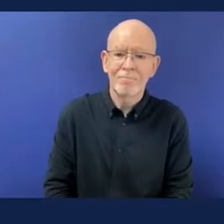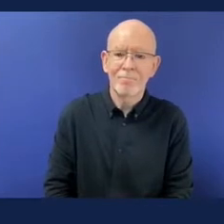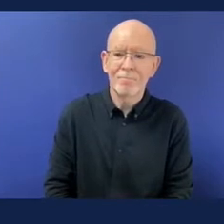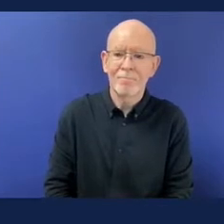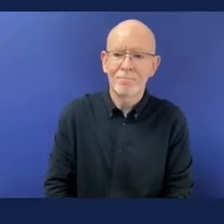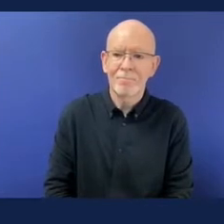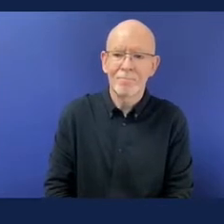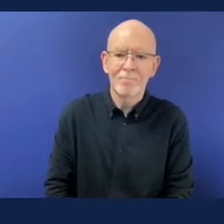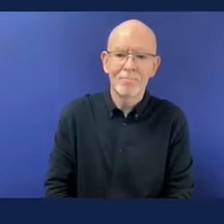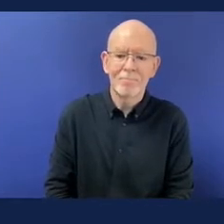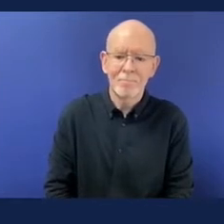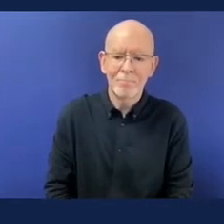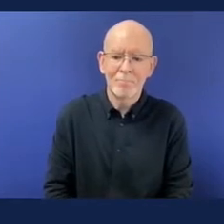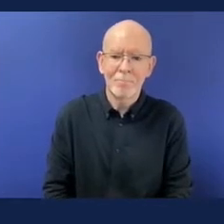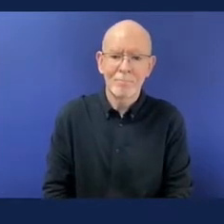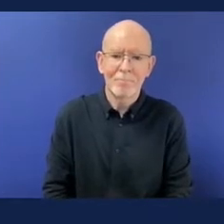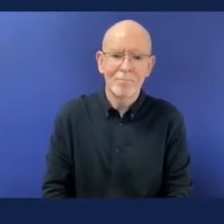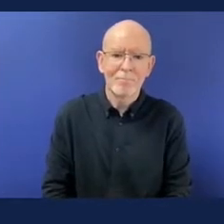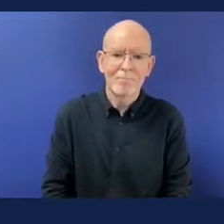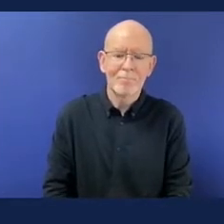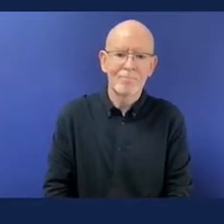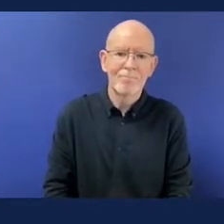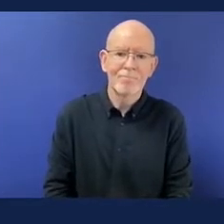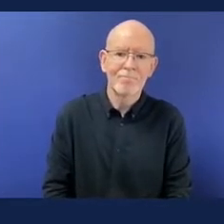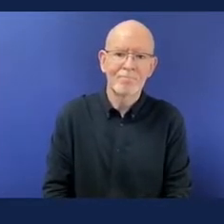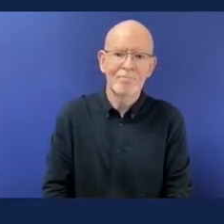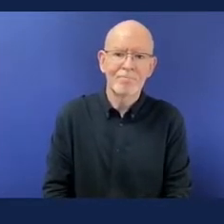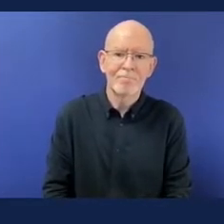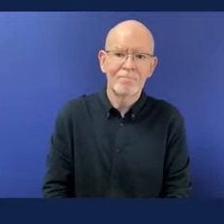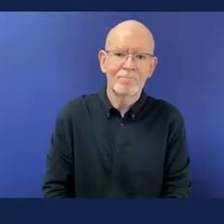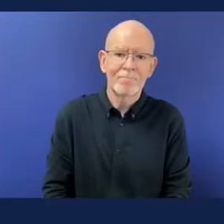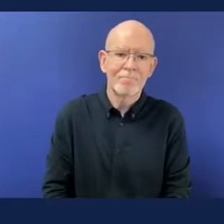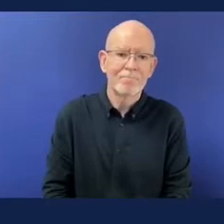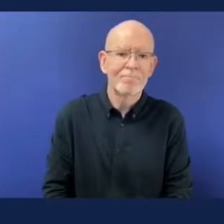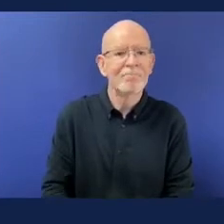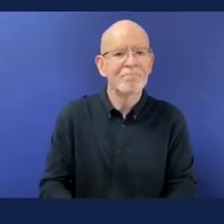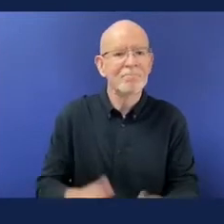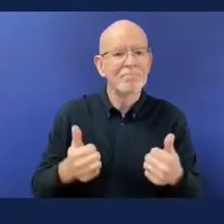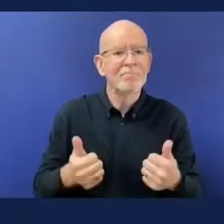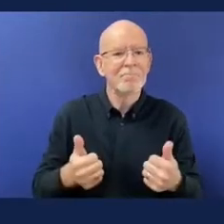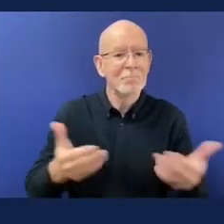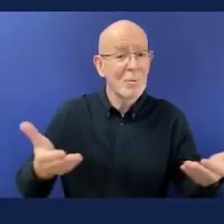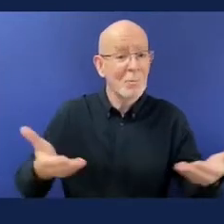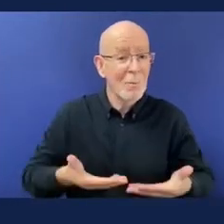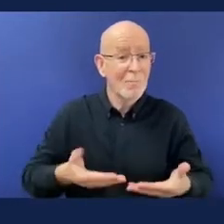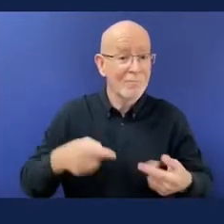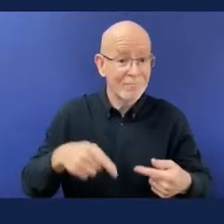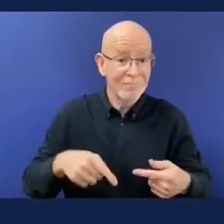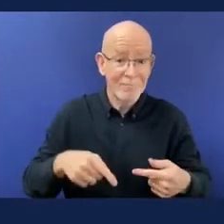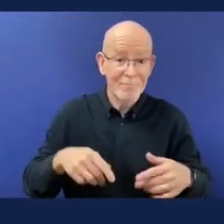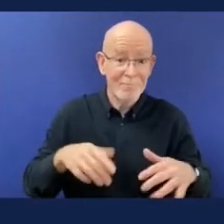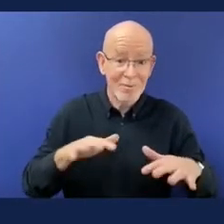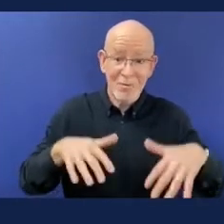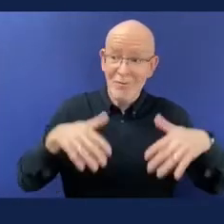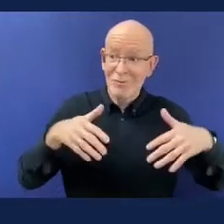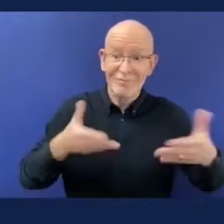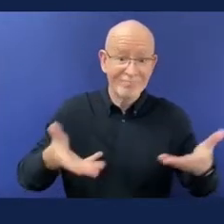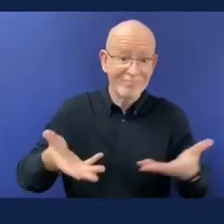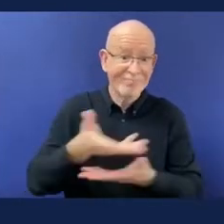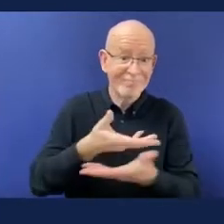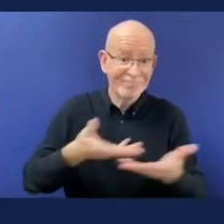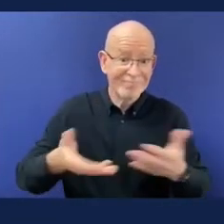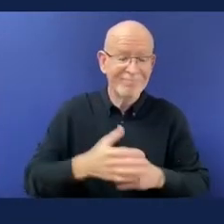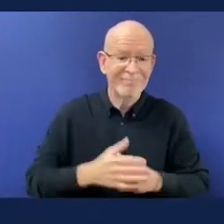and supporting opportunities to collaborate with disability NGOs. I'm Eleni Theodoru and I will be your